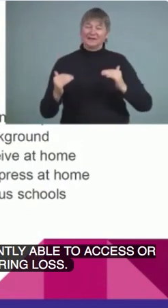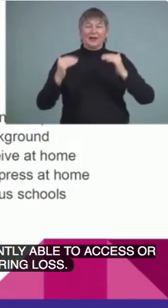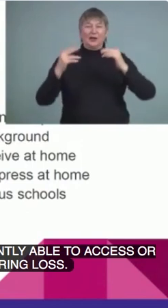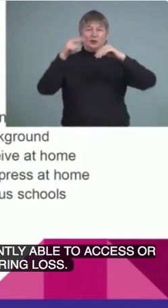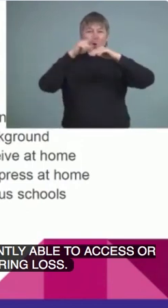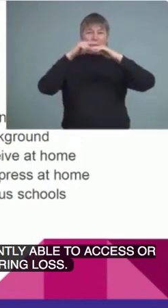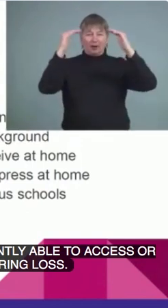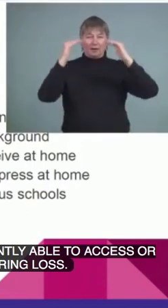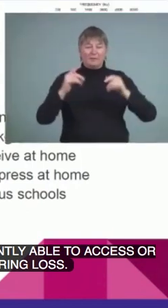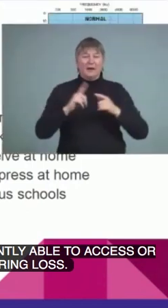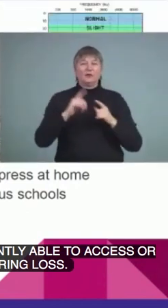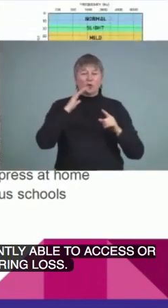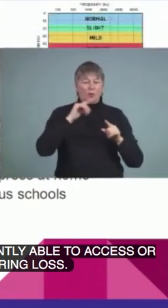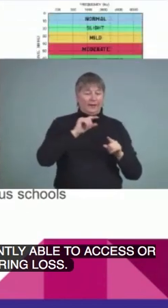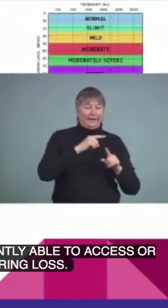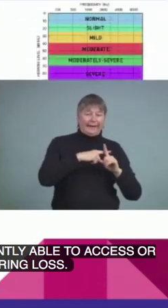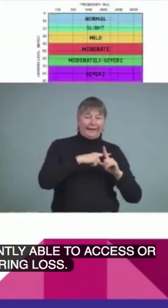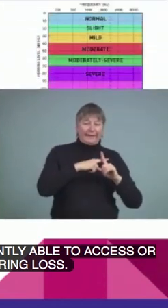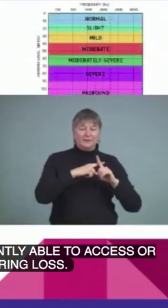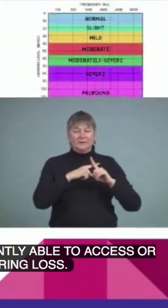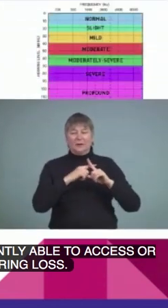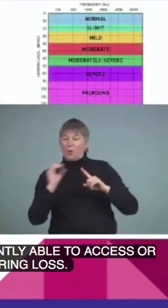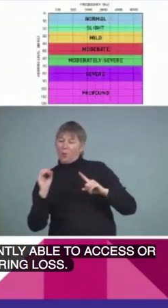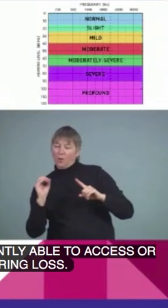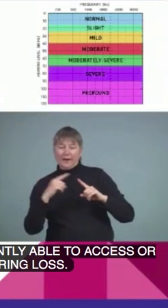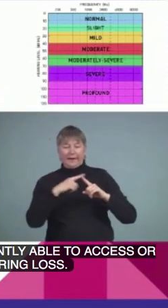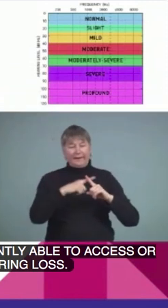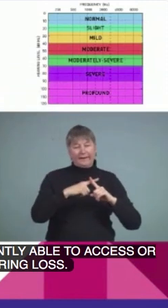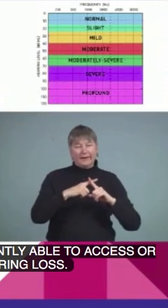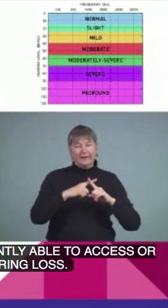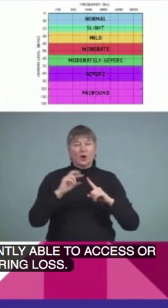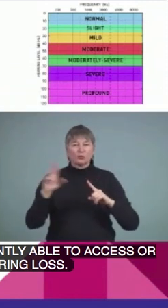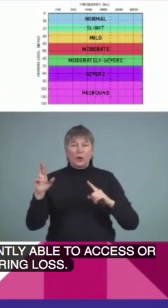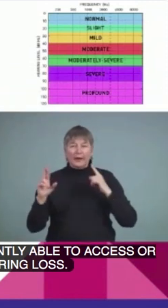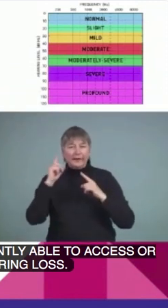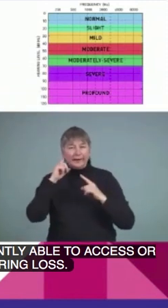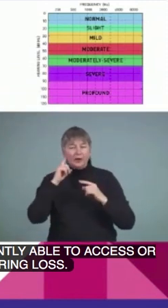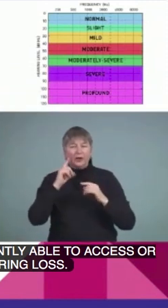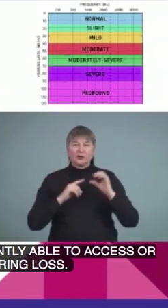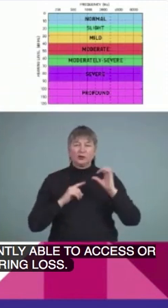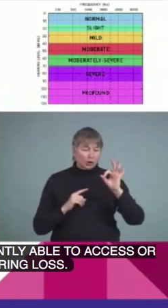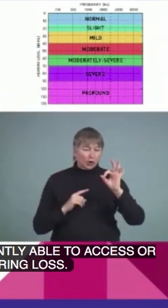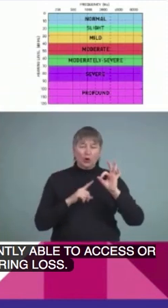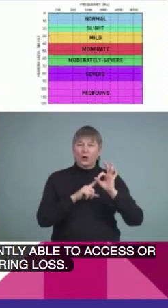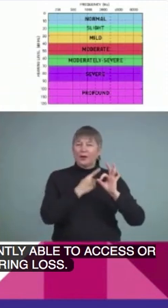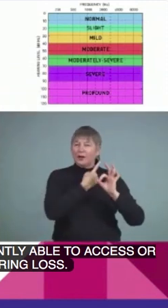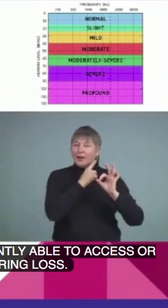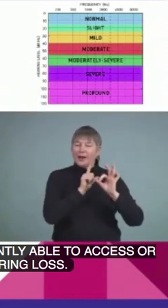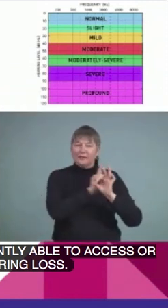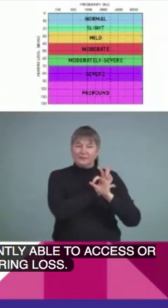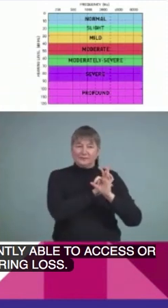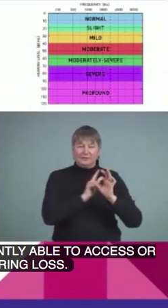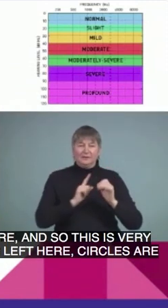plot X's and O's, which means X is left ear, circles are right ears, it makes no sense to our